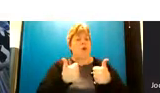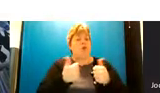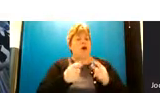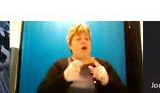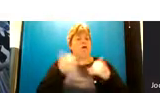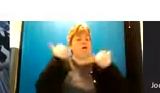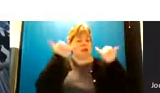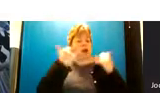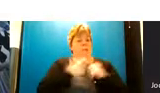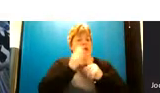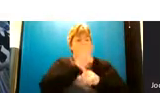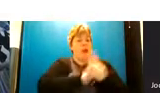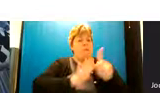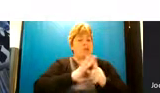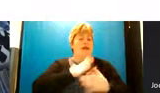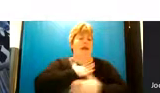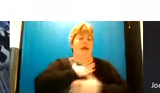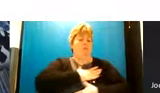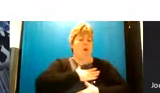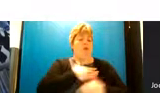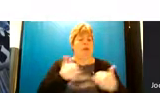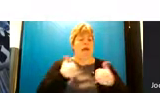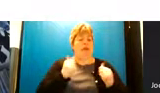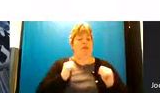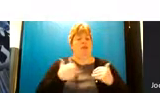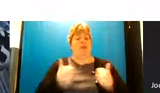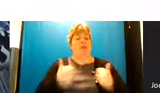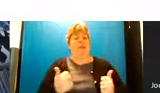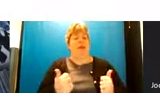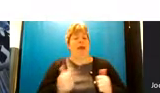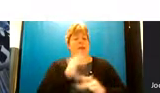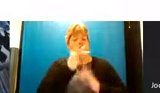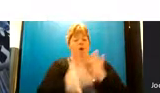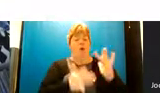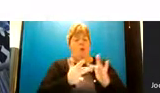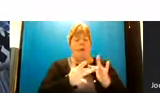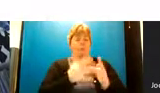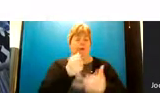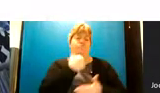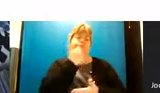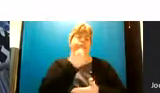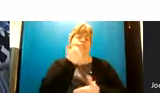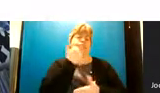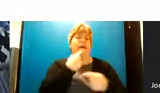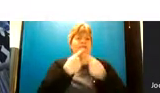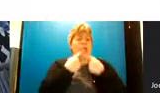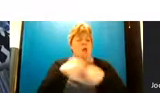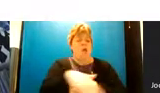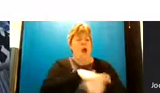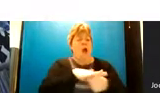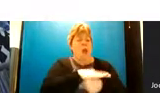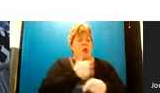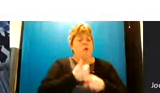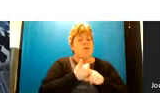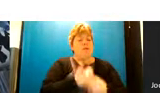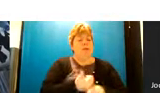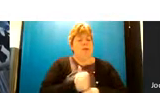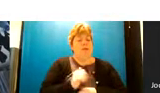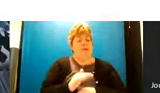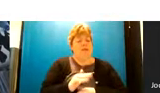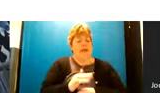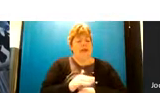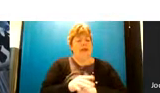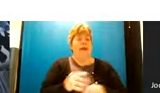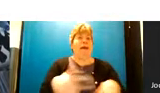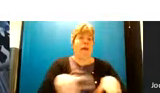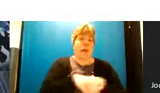derbyshire emotional health and well-being website which has got lots and lots of information about local support including uh again